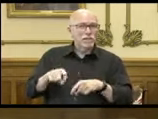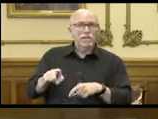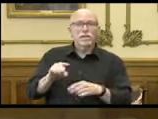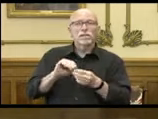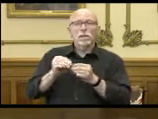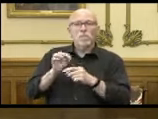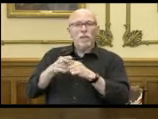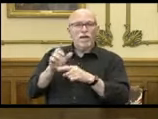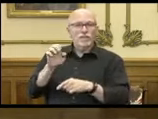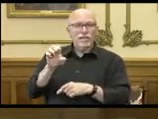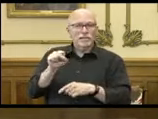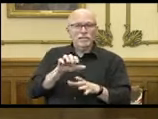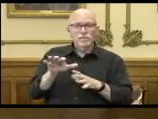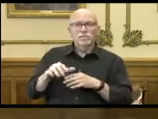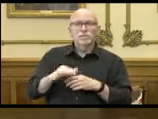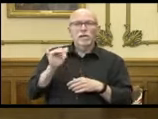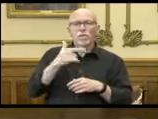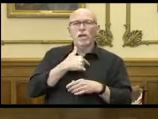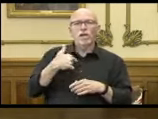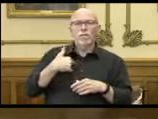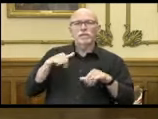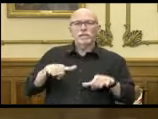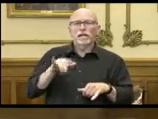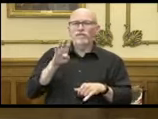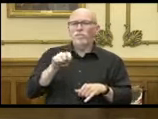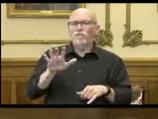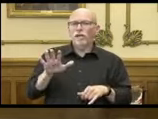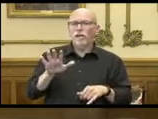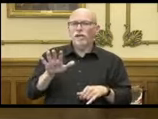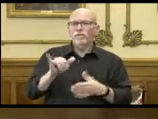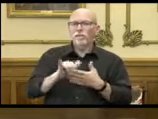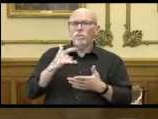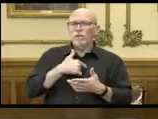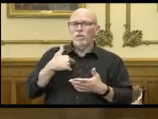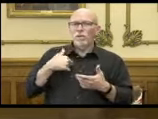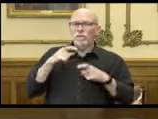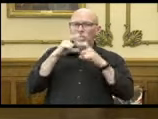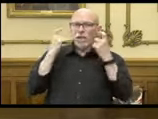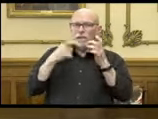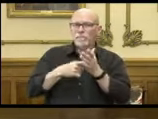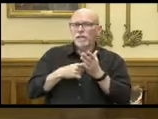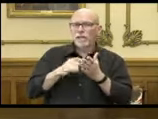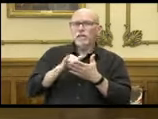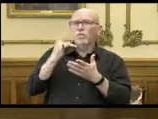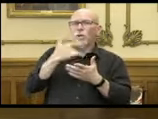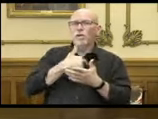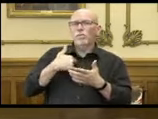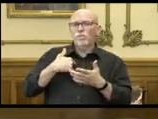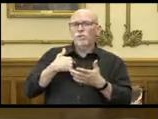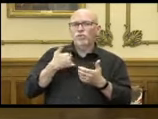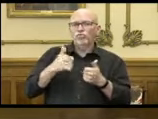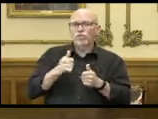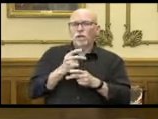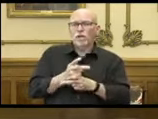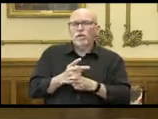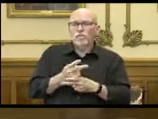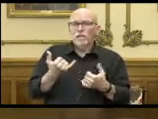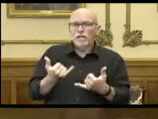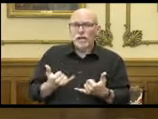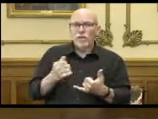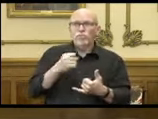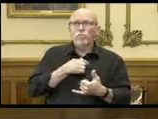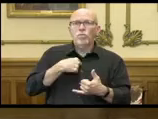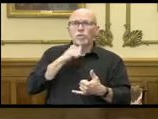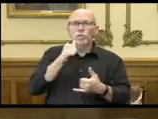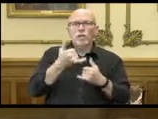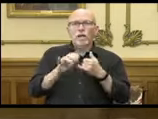positive cases, that's why we stayed in 4.5. That's why we've done the mask mandate. That's why we're trying to be very careful now so that we